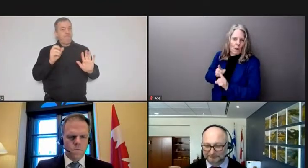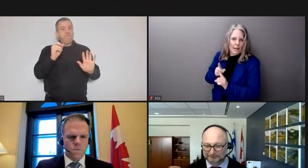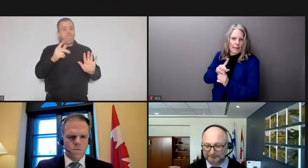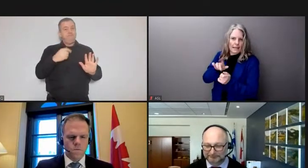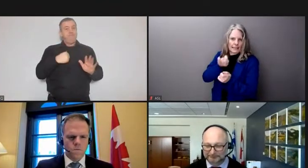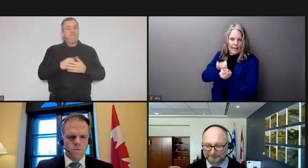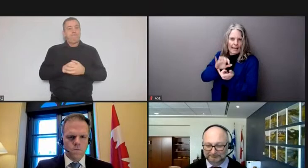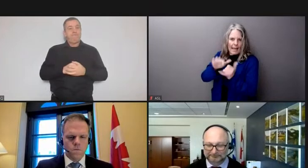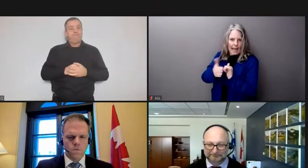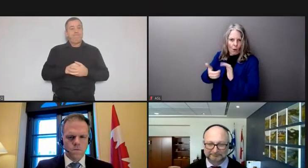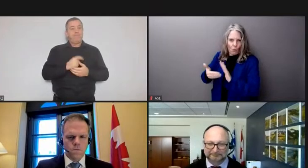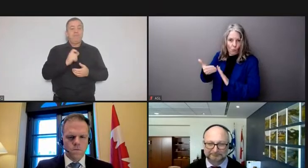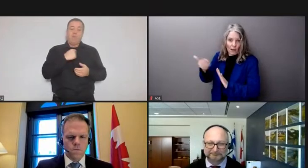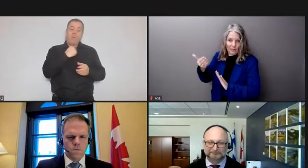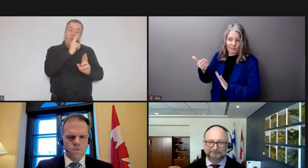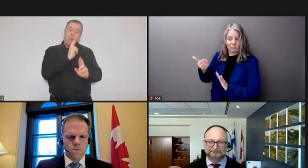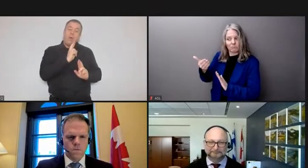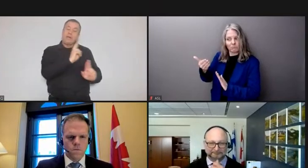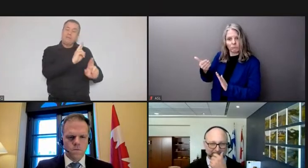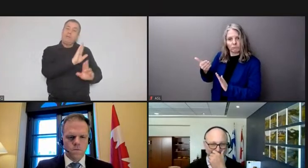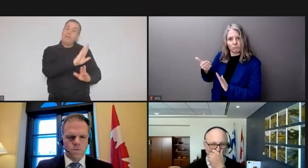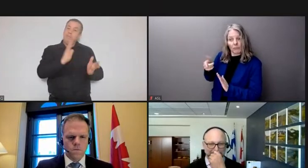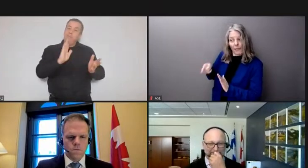respecter ça.